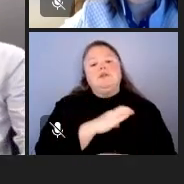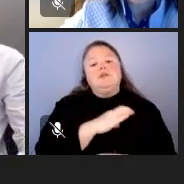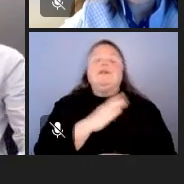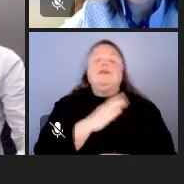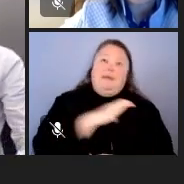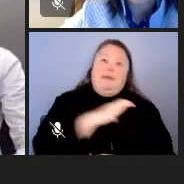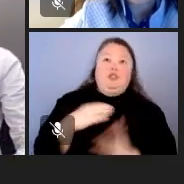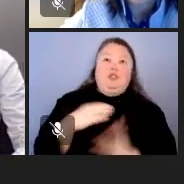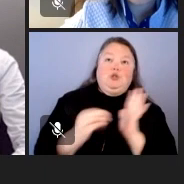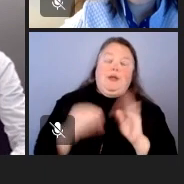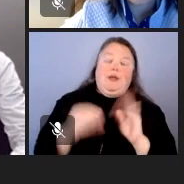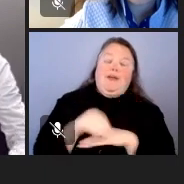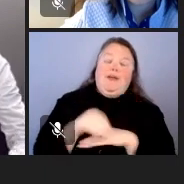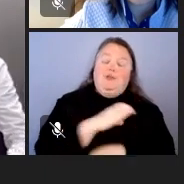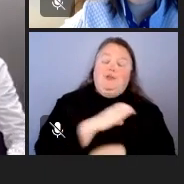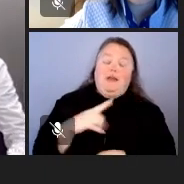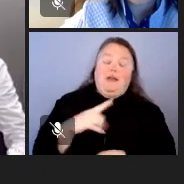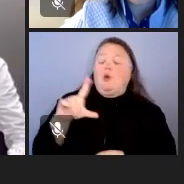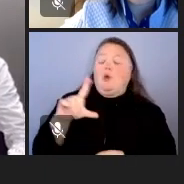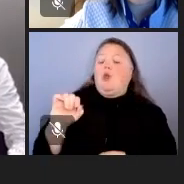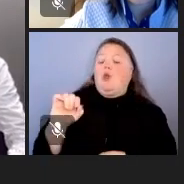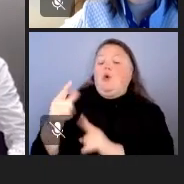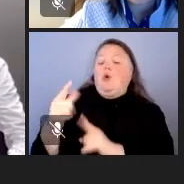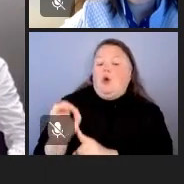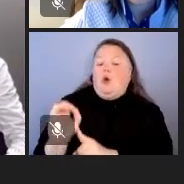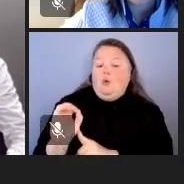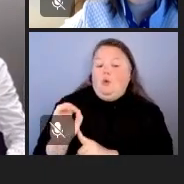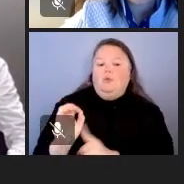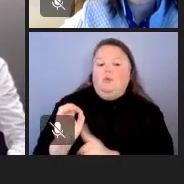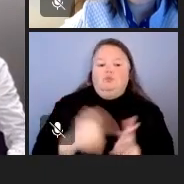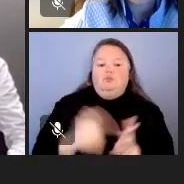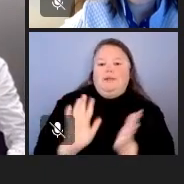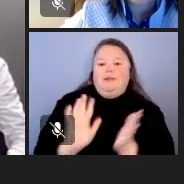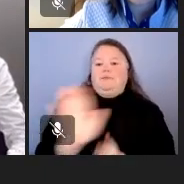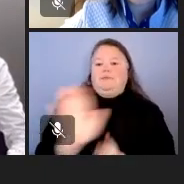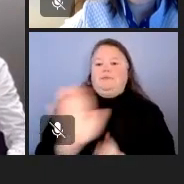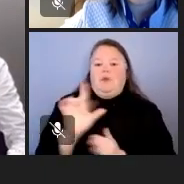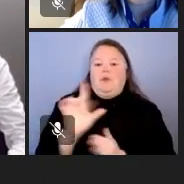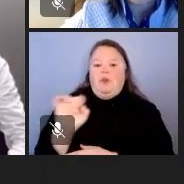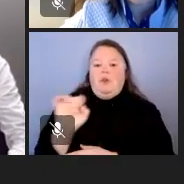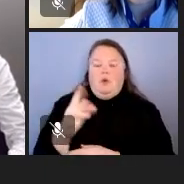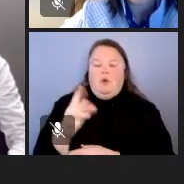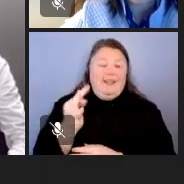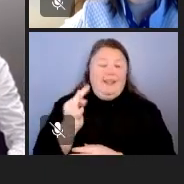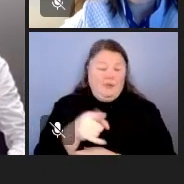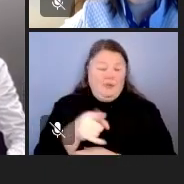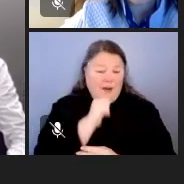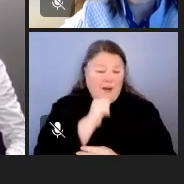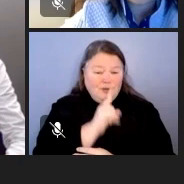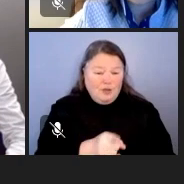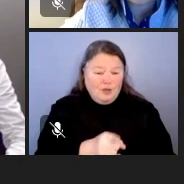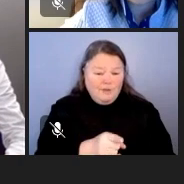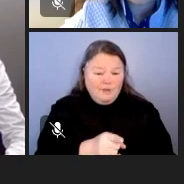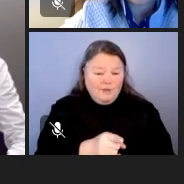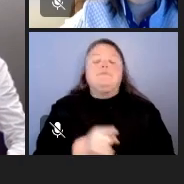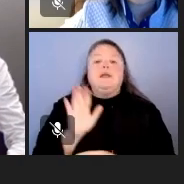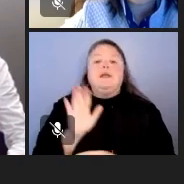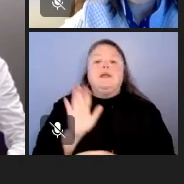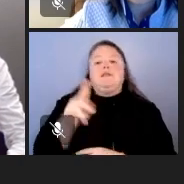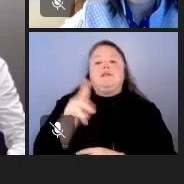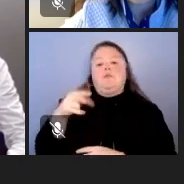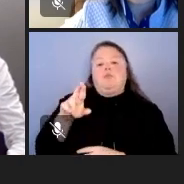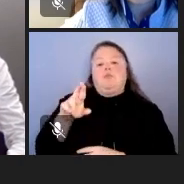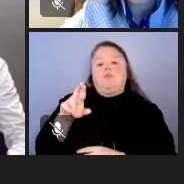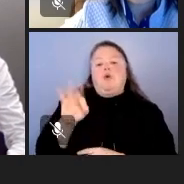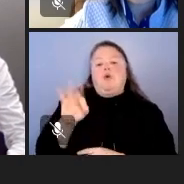So we'll try to get y'all's thoughts on that. If you're not sure what it is, it's currently the profile photo of